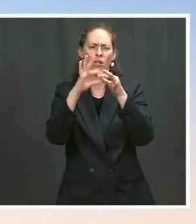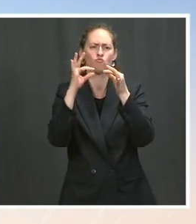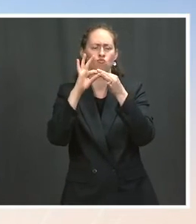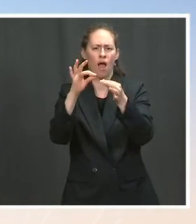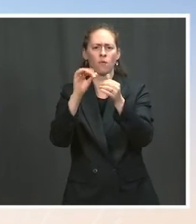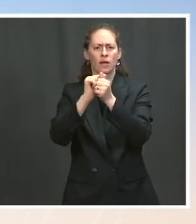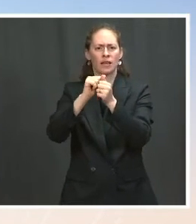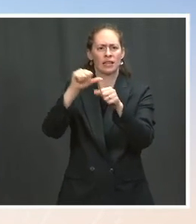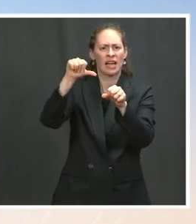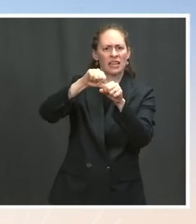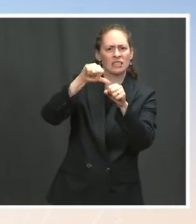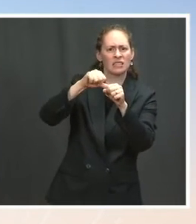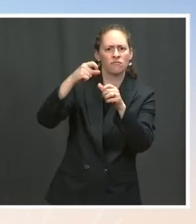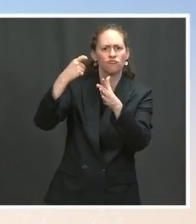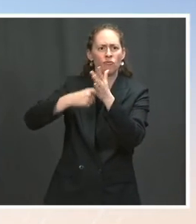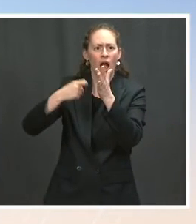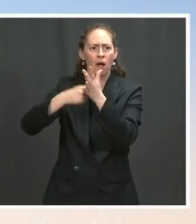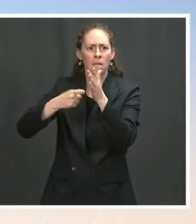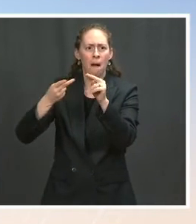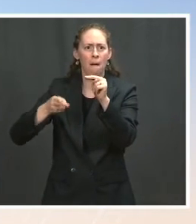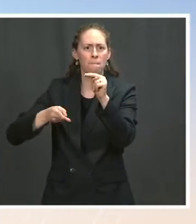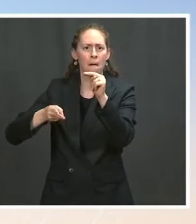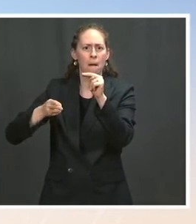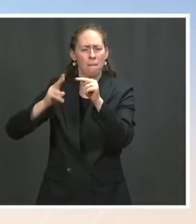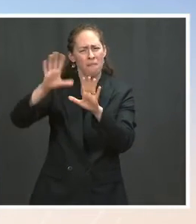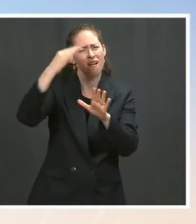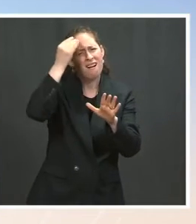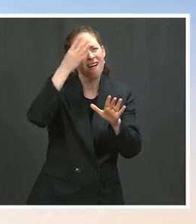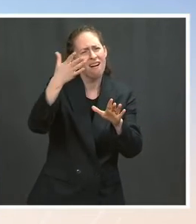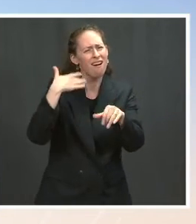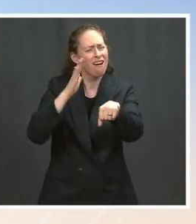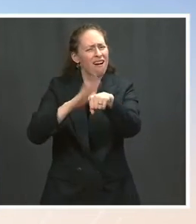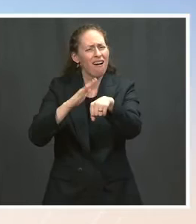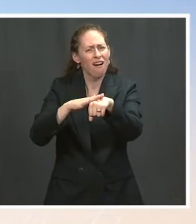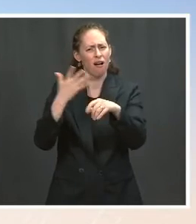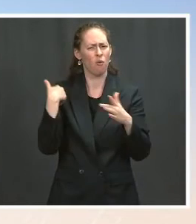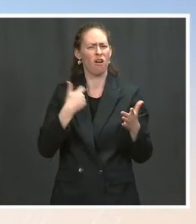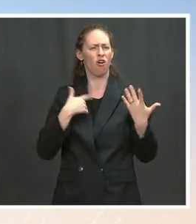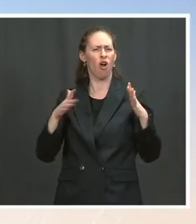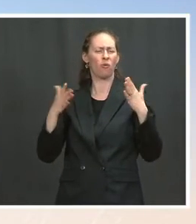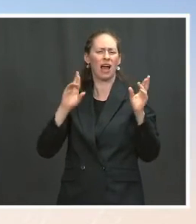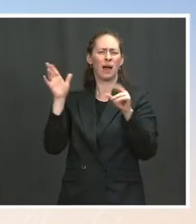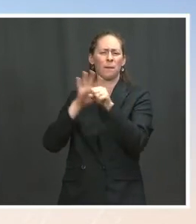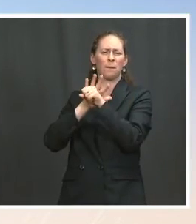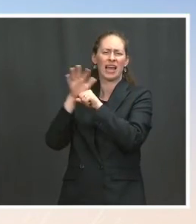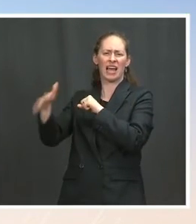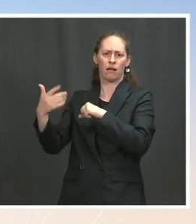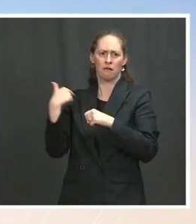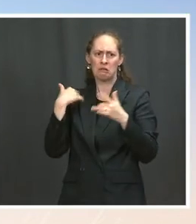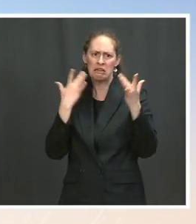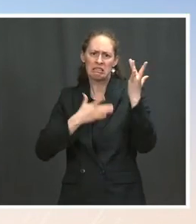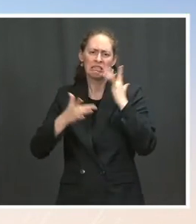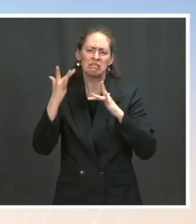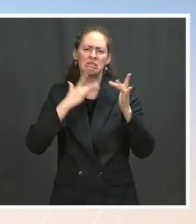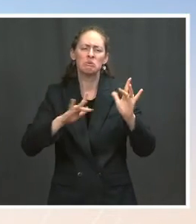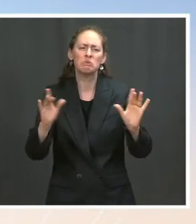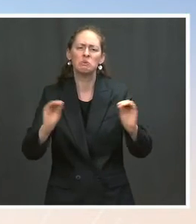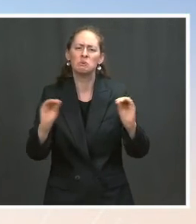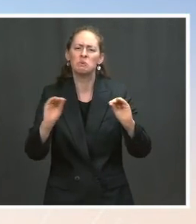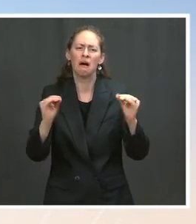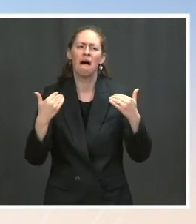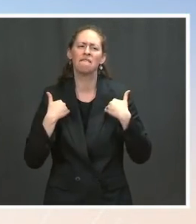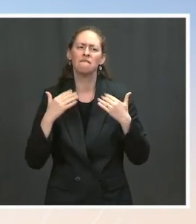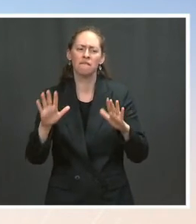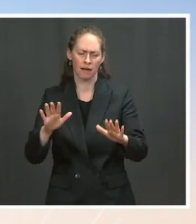the department of energy's information agency the eia is doing the analysis right now about potential supply disruptions and what